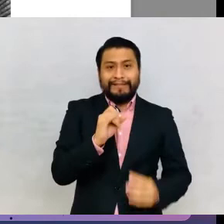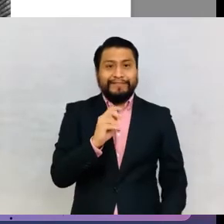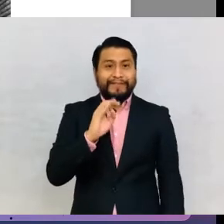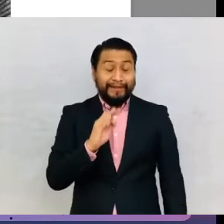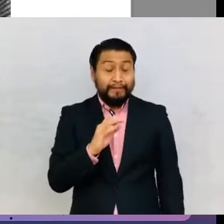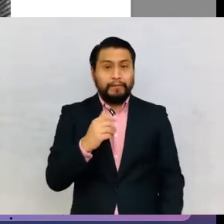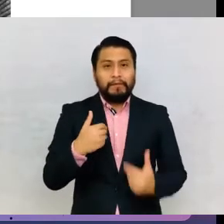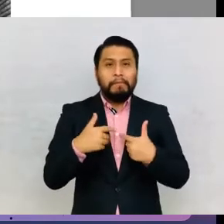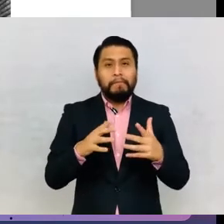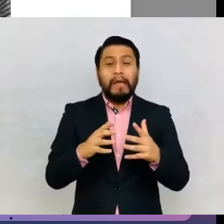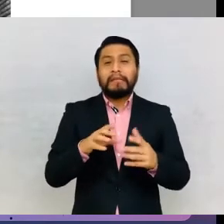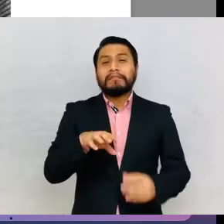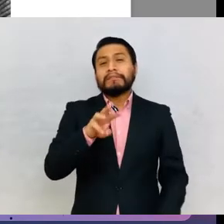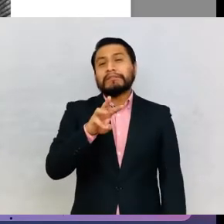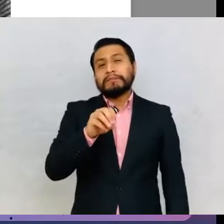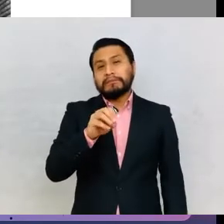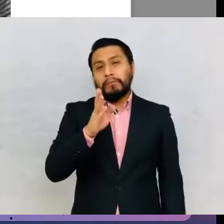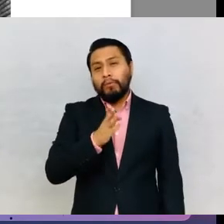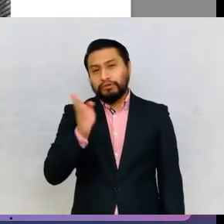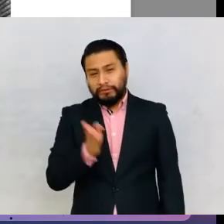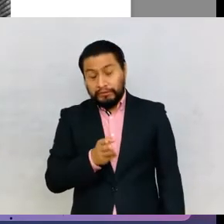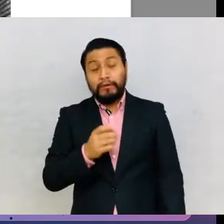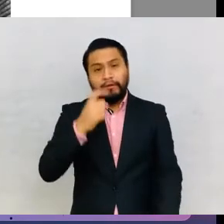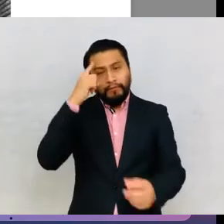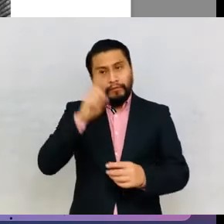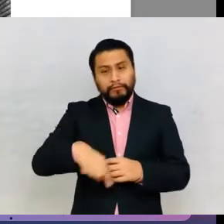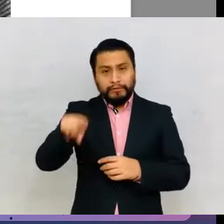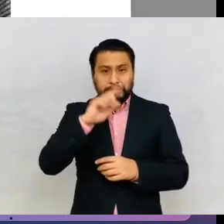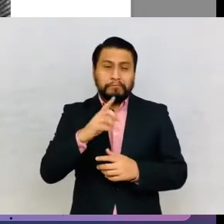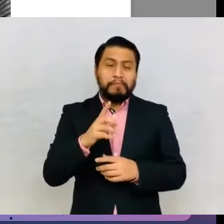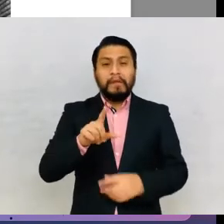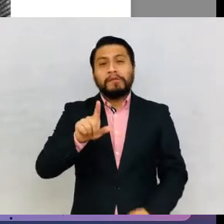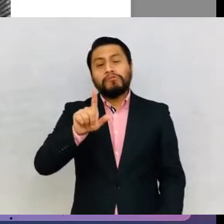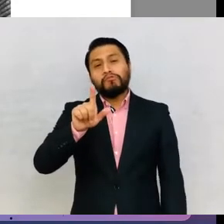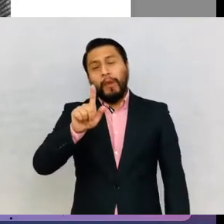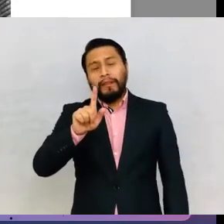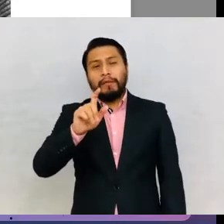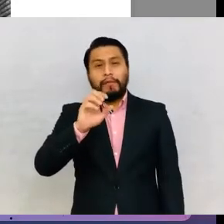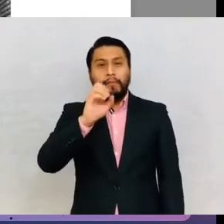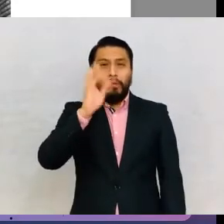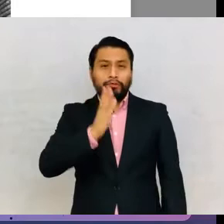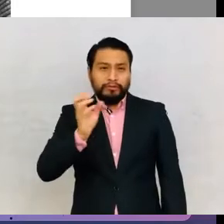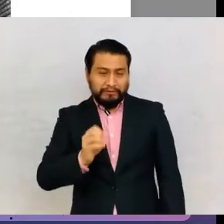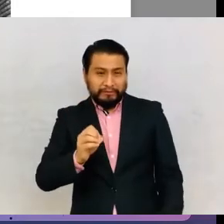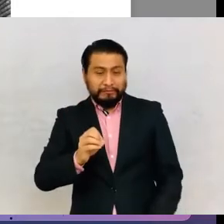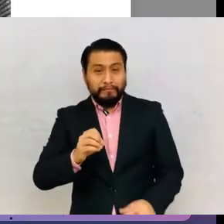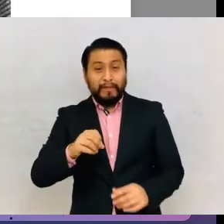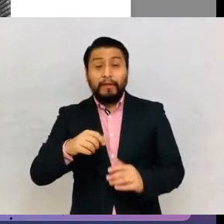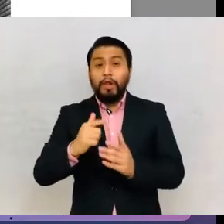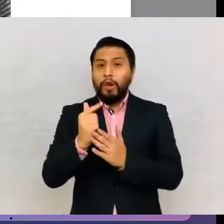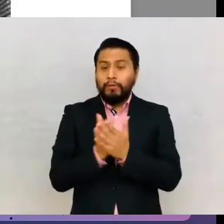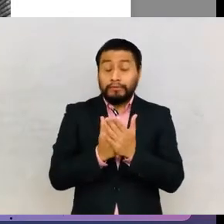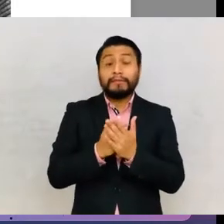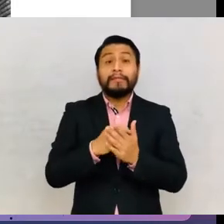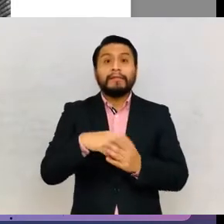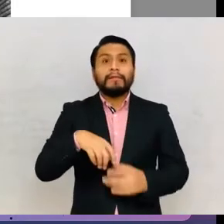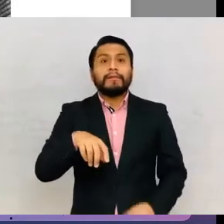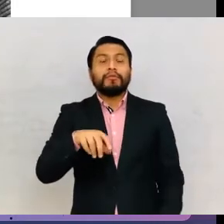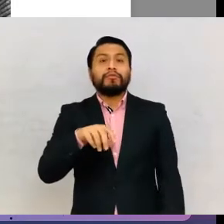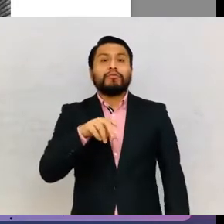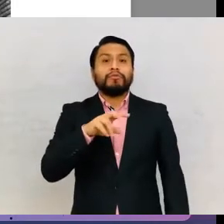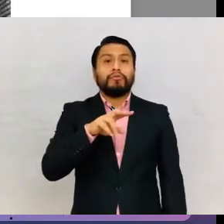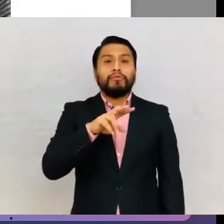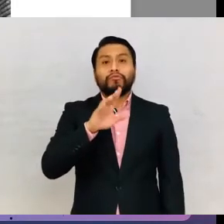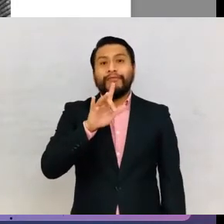% formed the central or regular group, 25% were the bottom group, and 25%